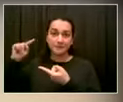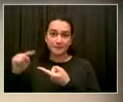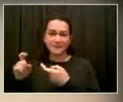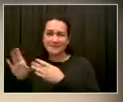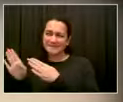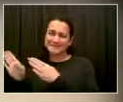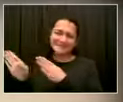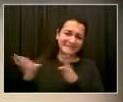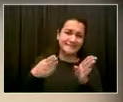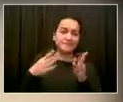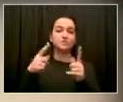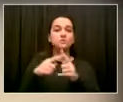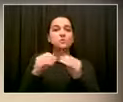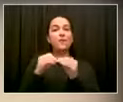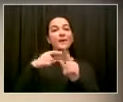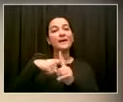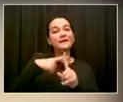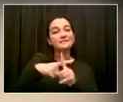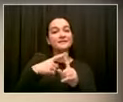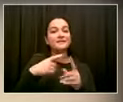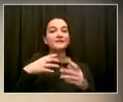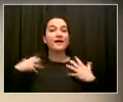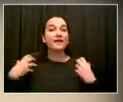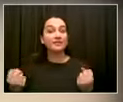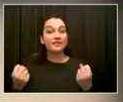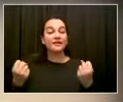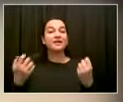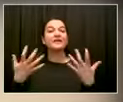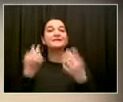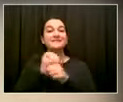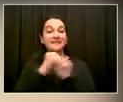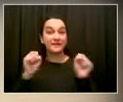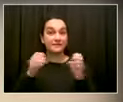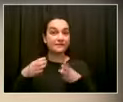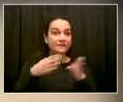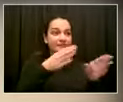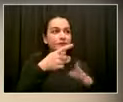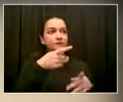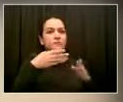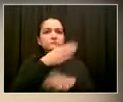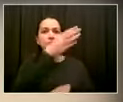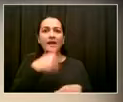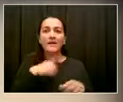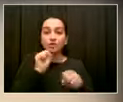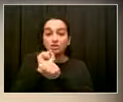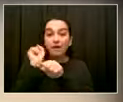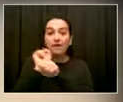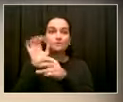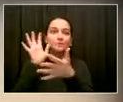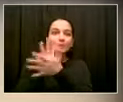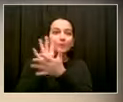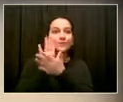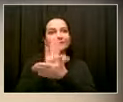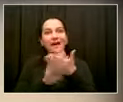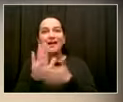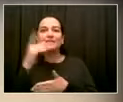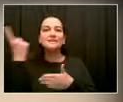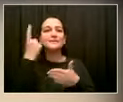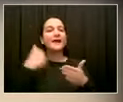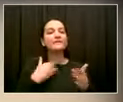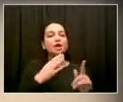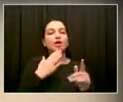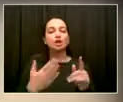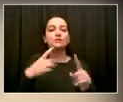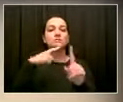opportunities for our youth, to continue to create job opportunities for our youth, and to make sure that we force them with surrounding services